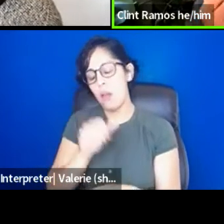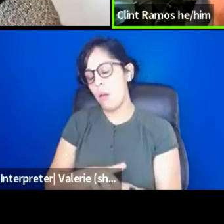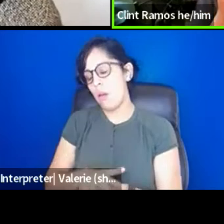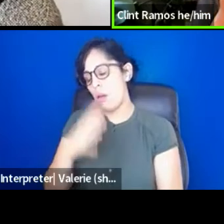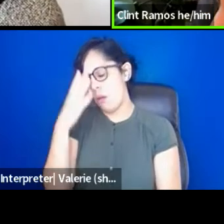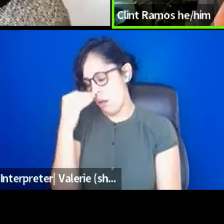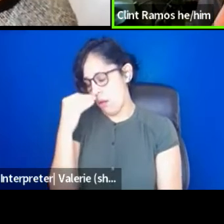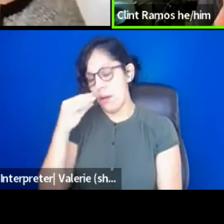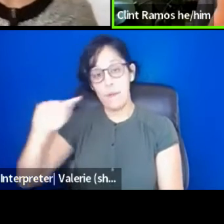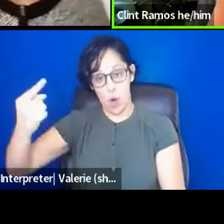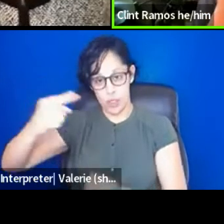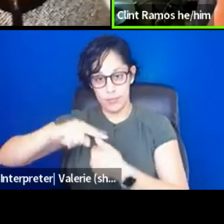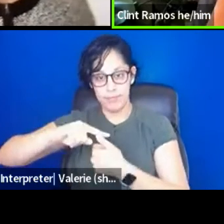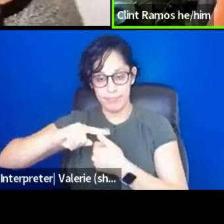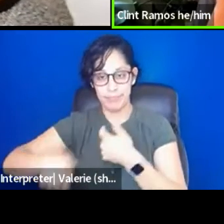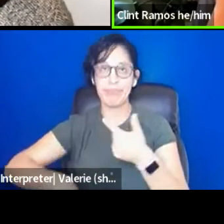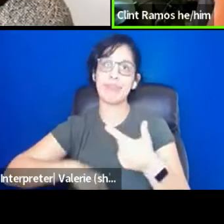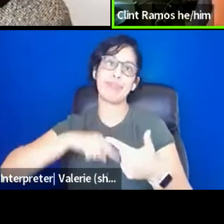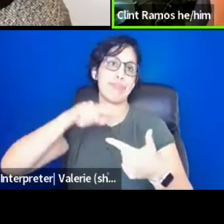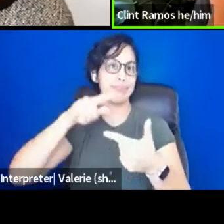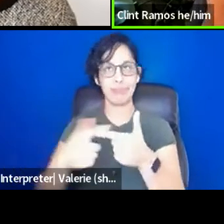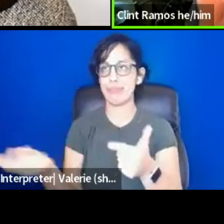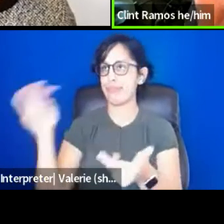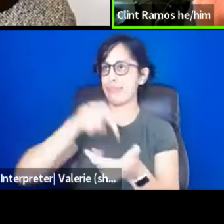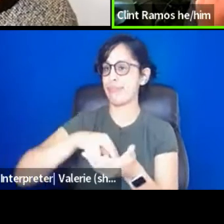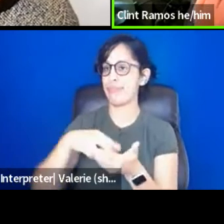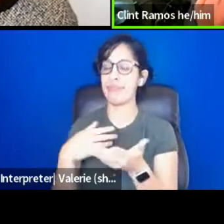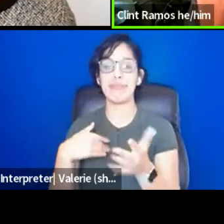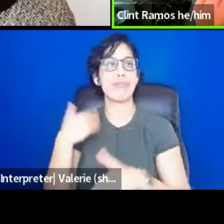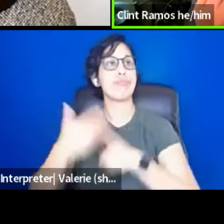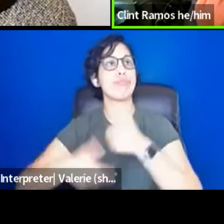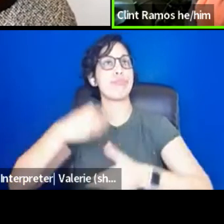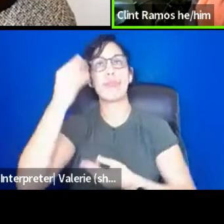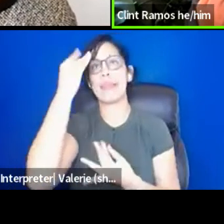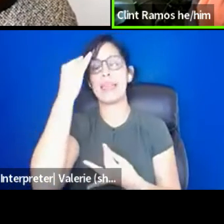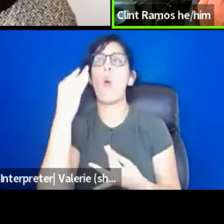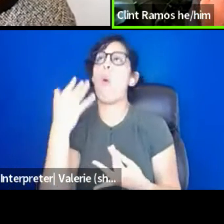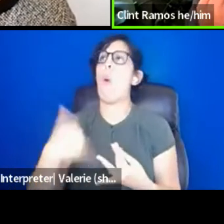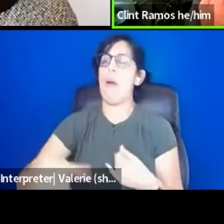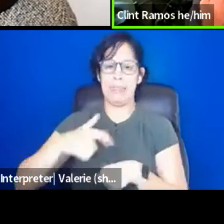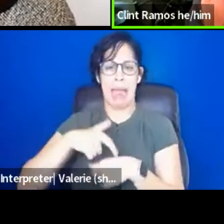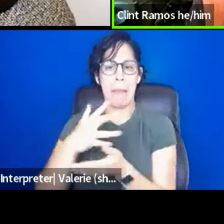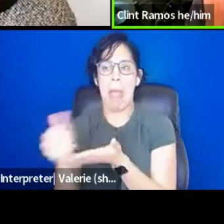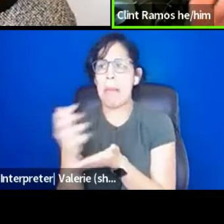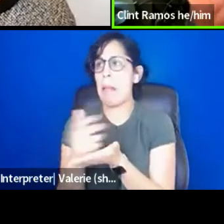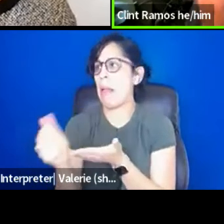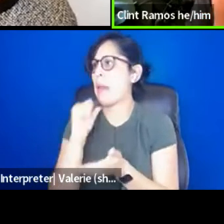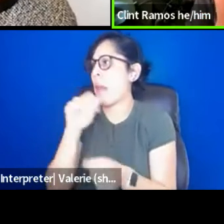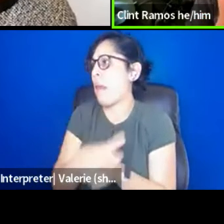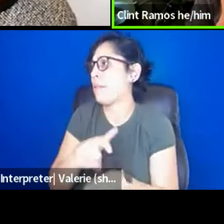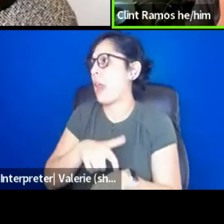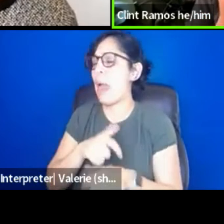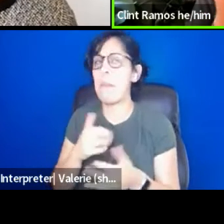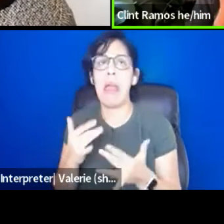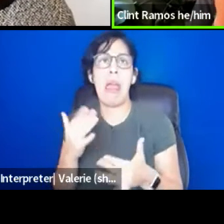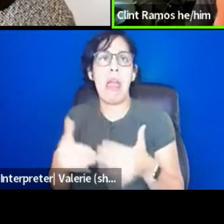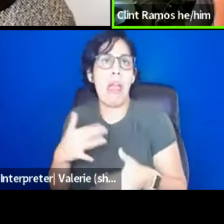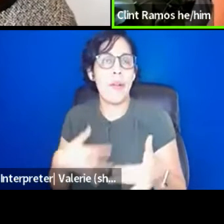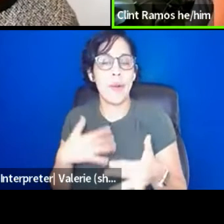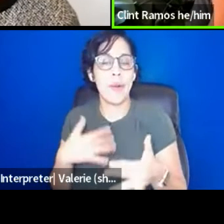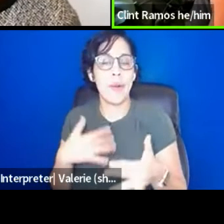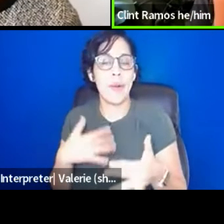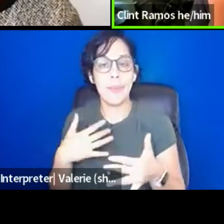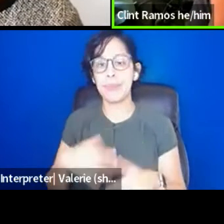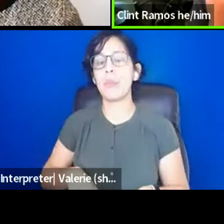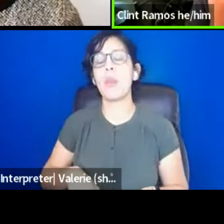thing. And then you go through your day thinking we don't have enough time, right? You end your day in your